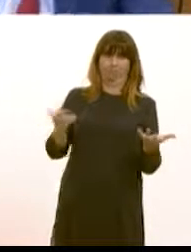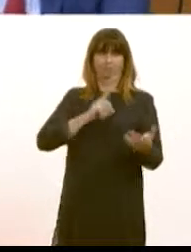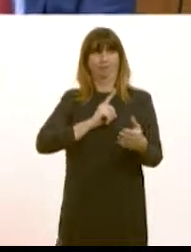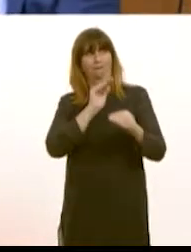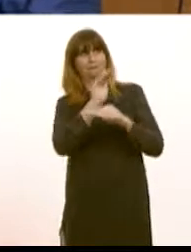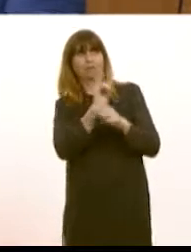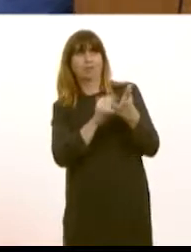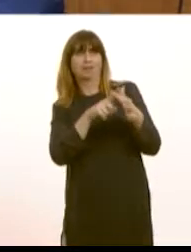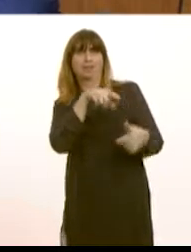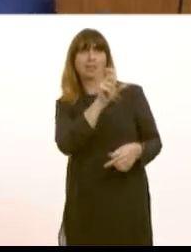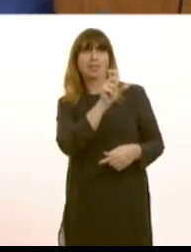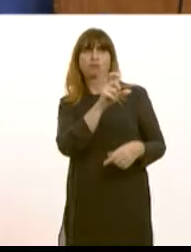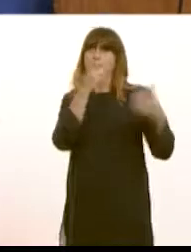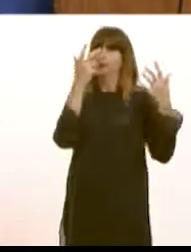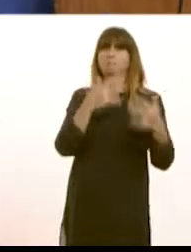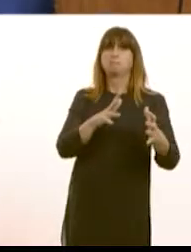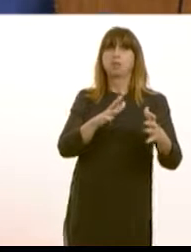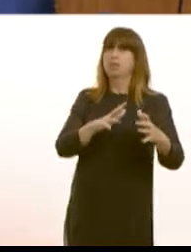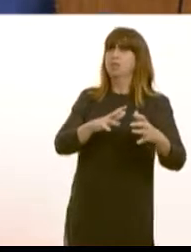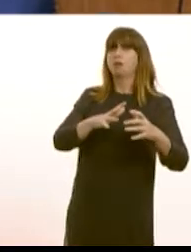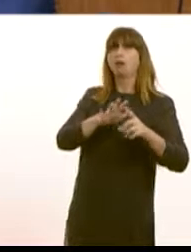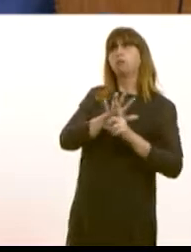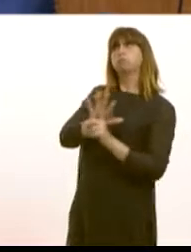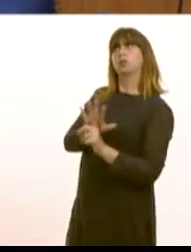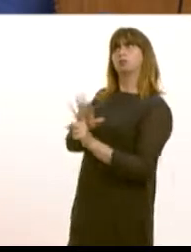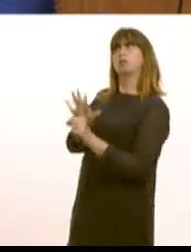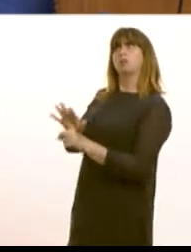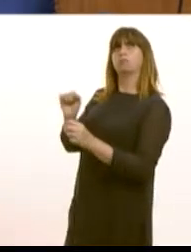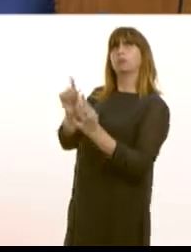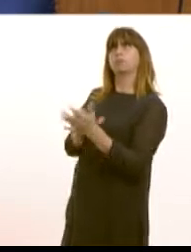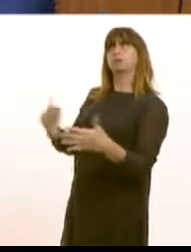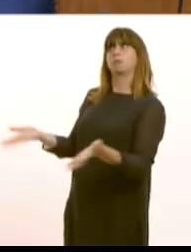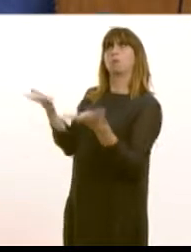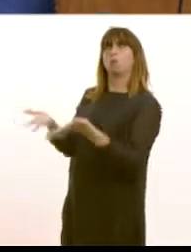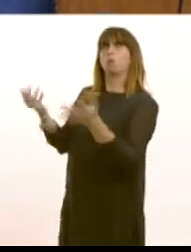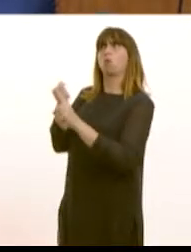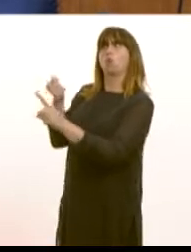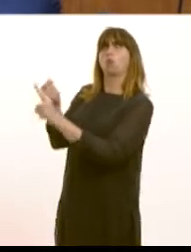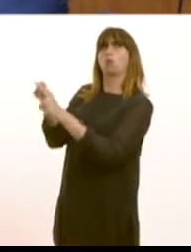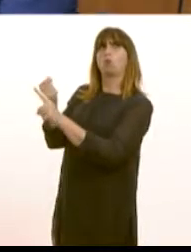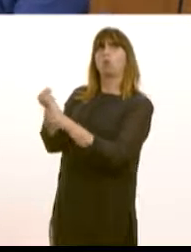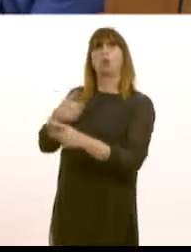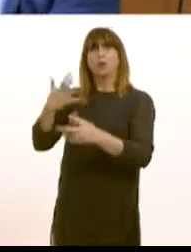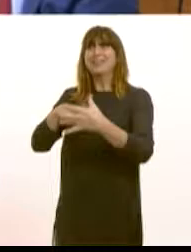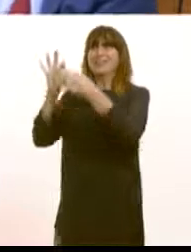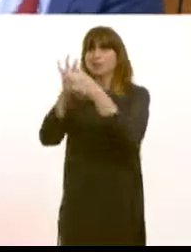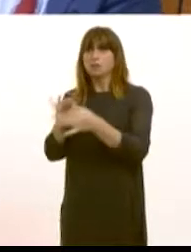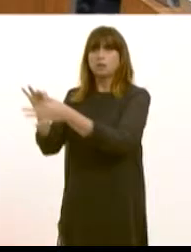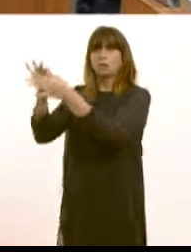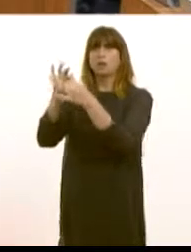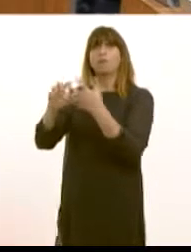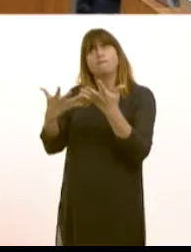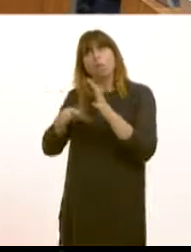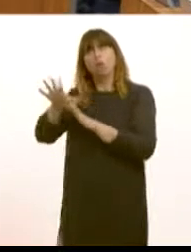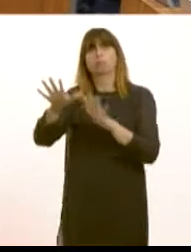secretary doing this week launching a pressure group the pressure's own prime minister to do something and we do need to see coherence and unity in the UK government for the sake of the people of Britain